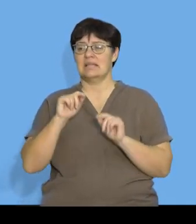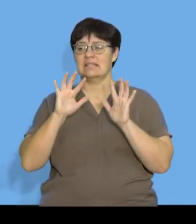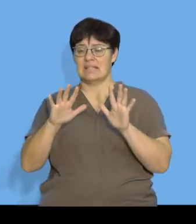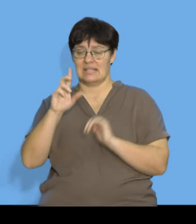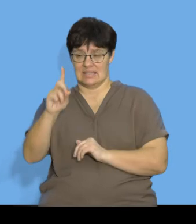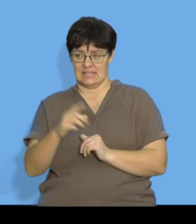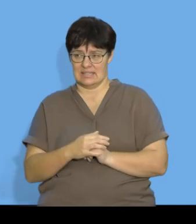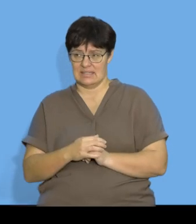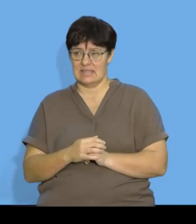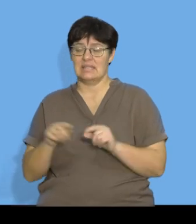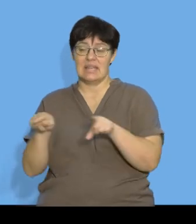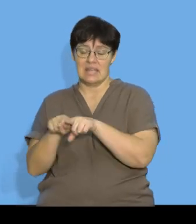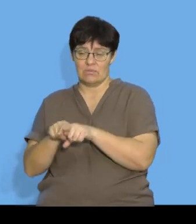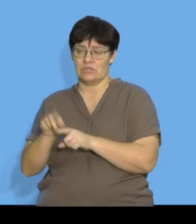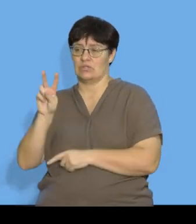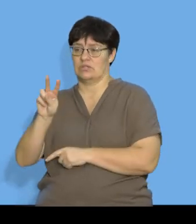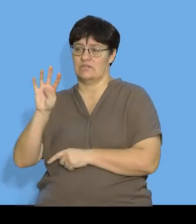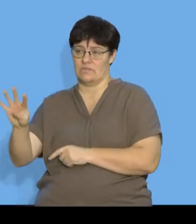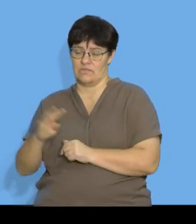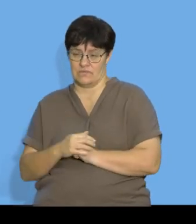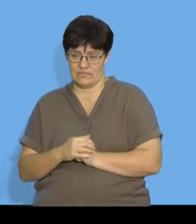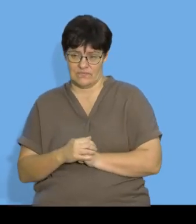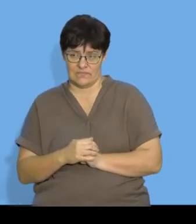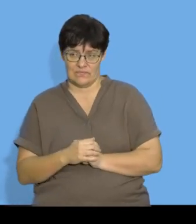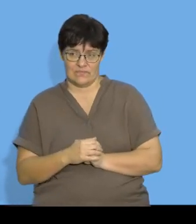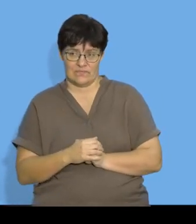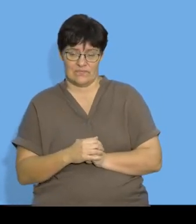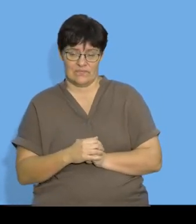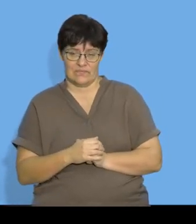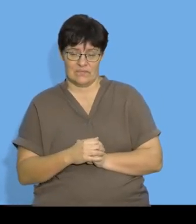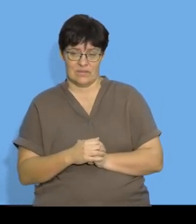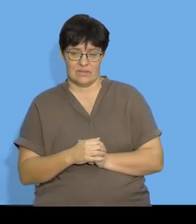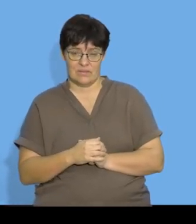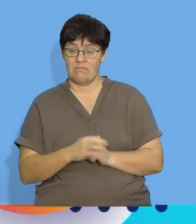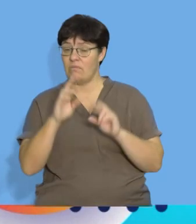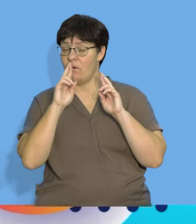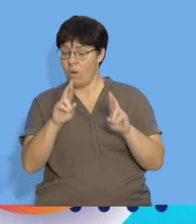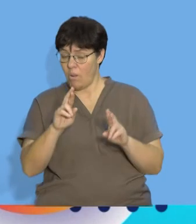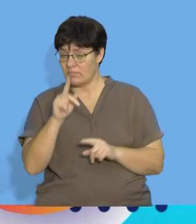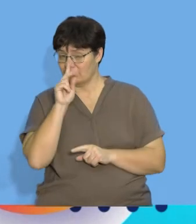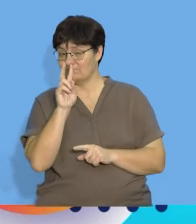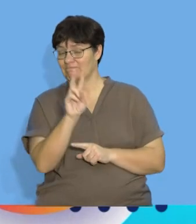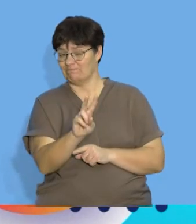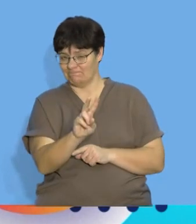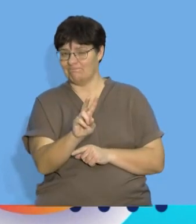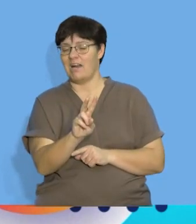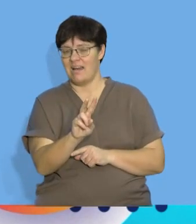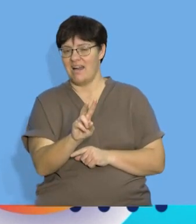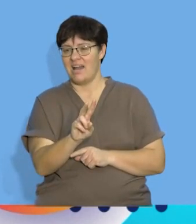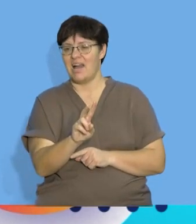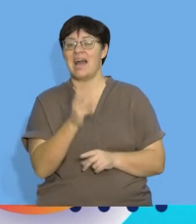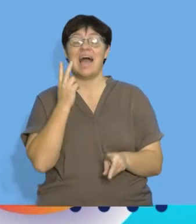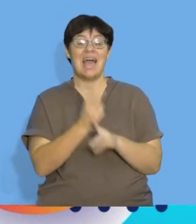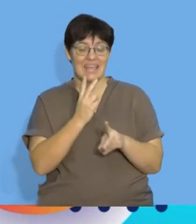that is equal to 24 I'm hoping I'm at this point everyone can see that I again